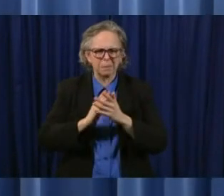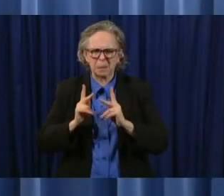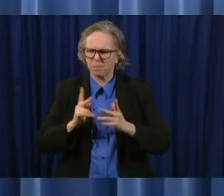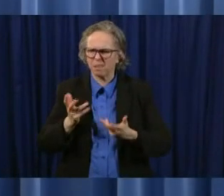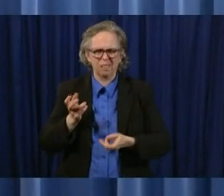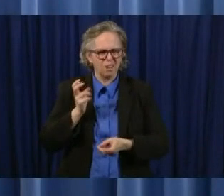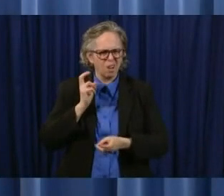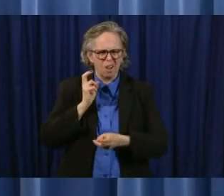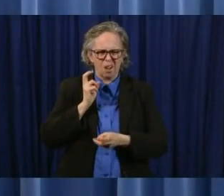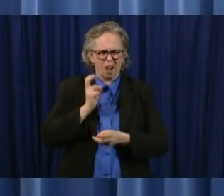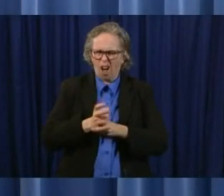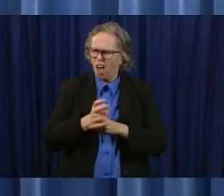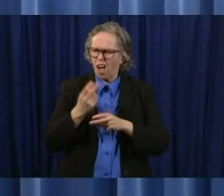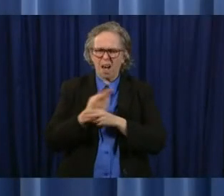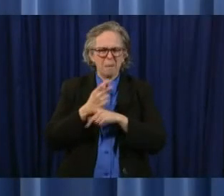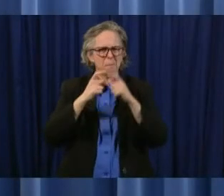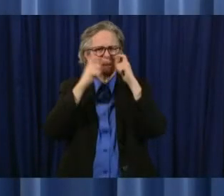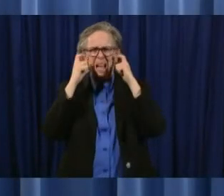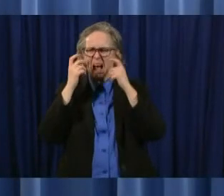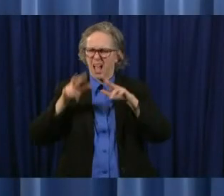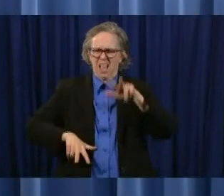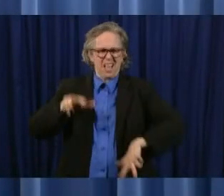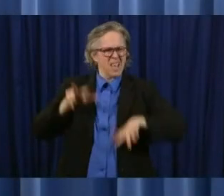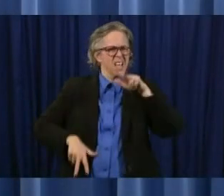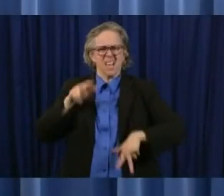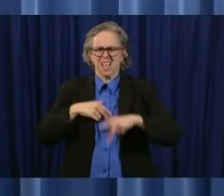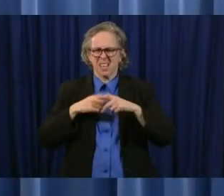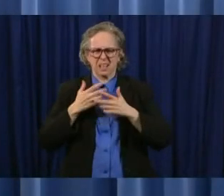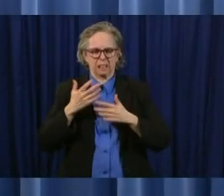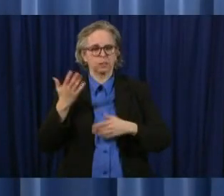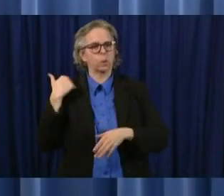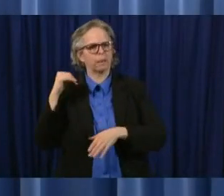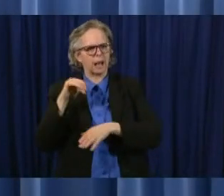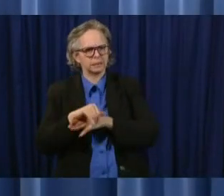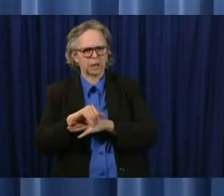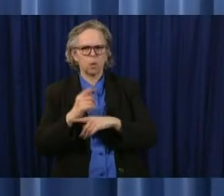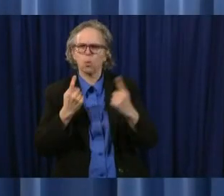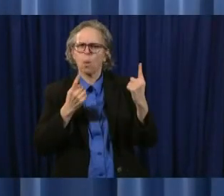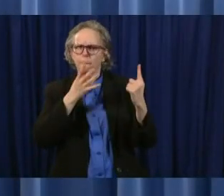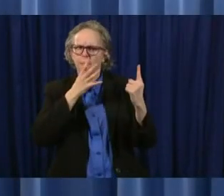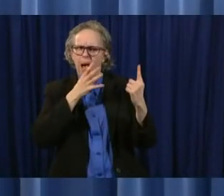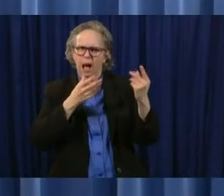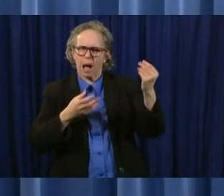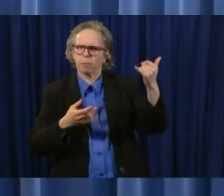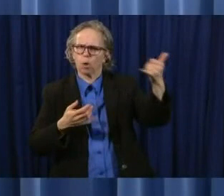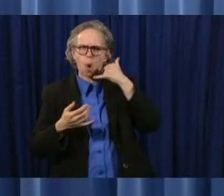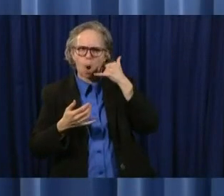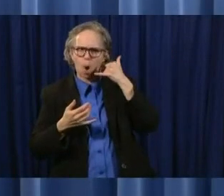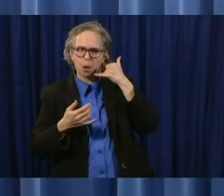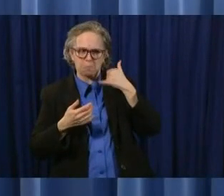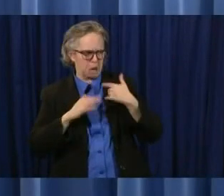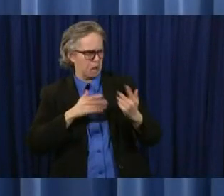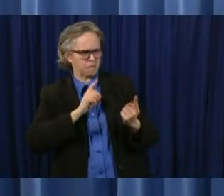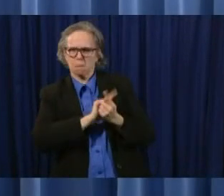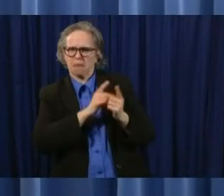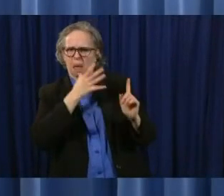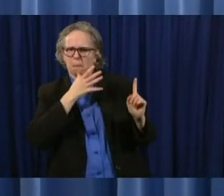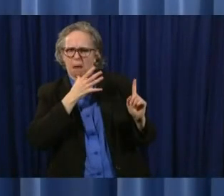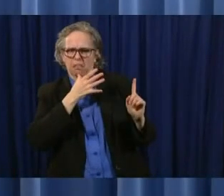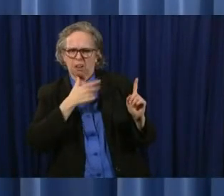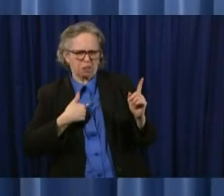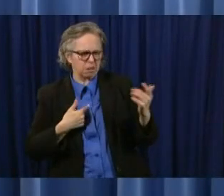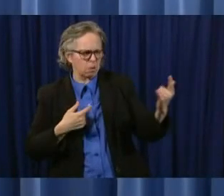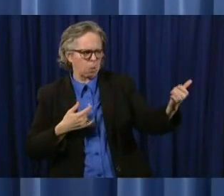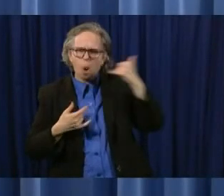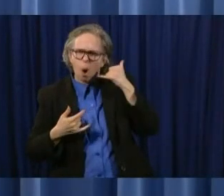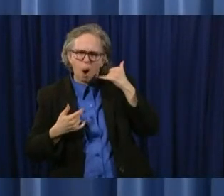and i got a call last night uh from a mom who i did not know um and we had a